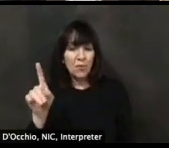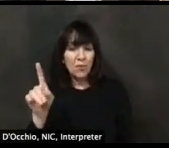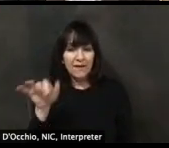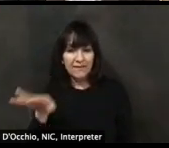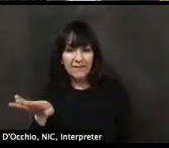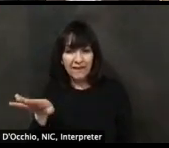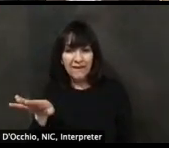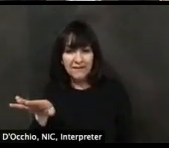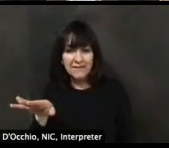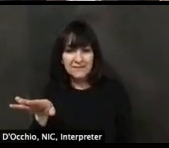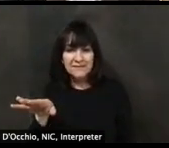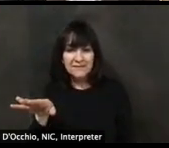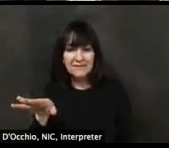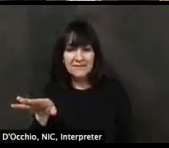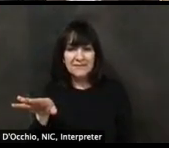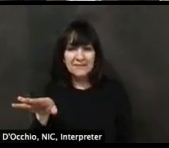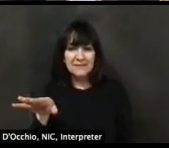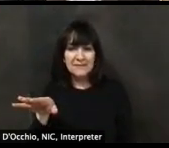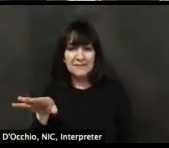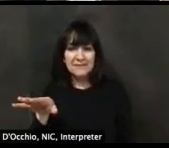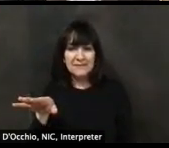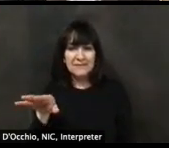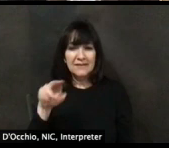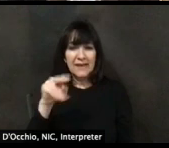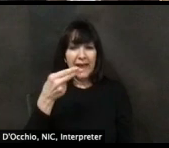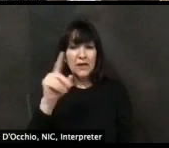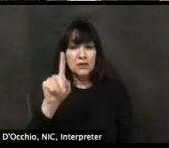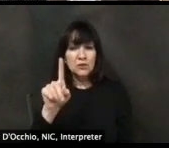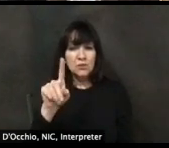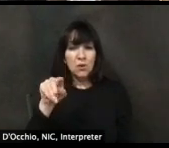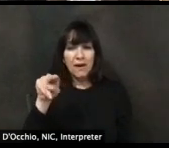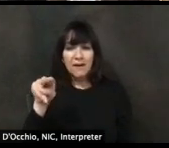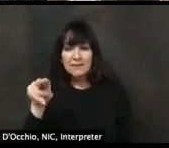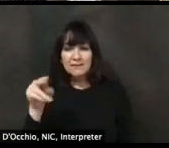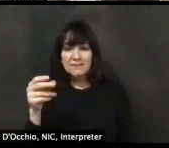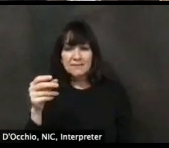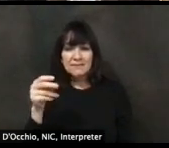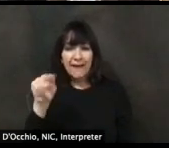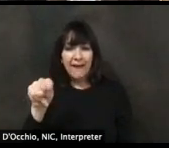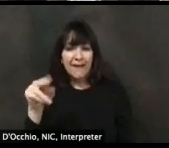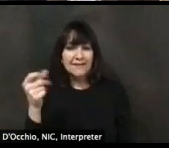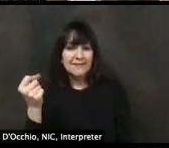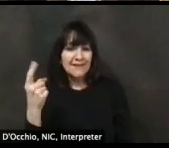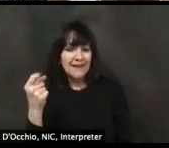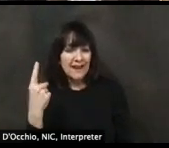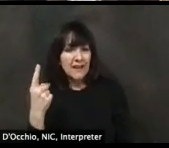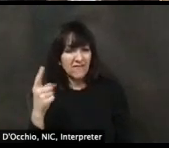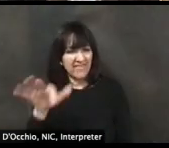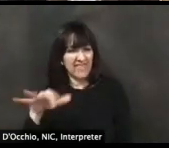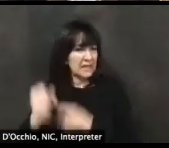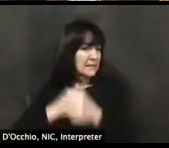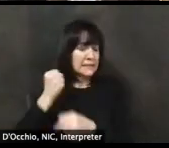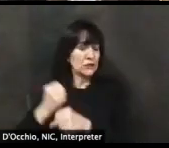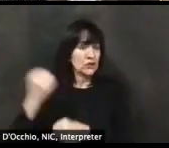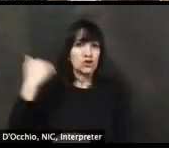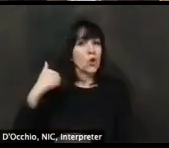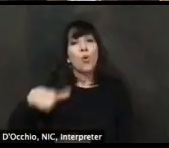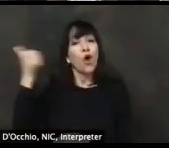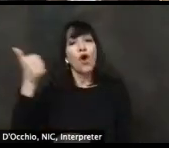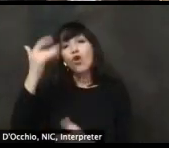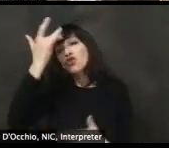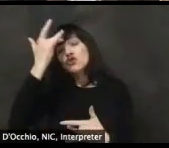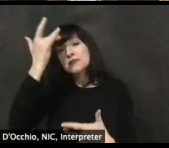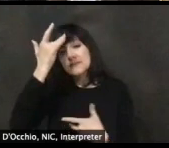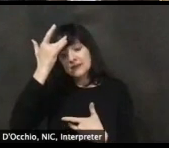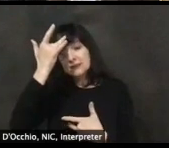you know, younger people. So it didn't affect, um, the, the nursing homes or long-term care facilities the way COVID-19